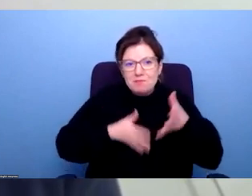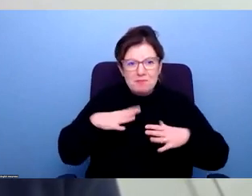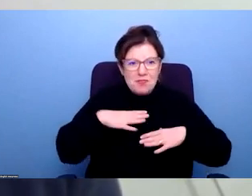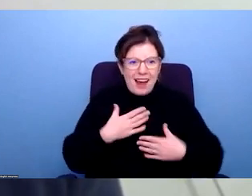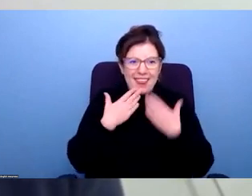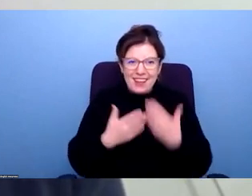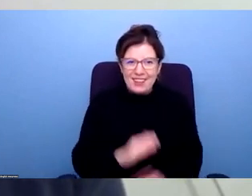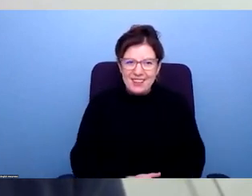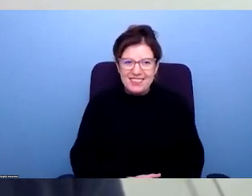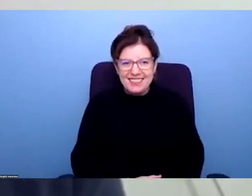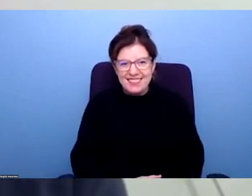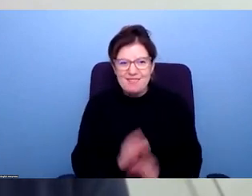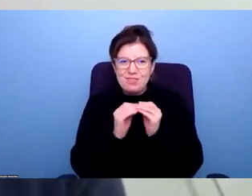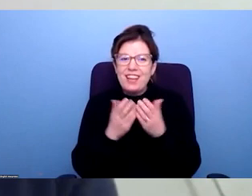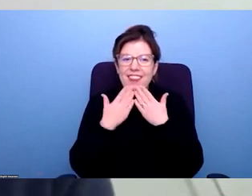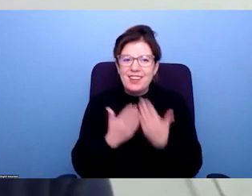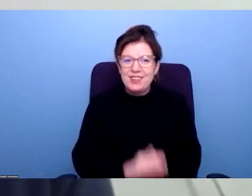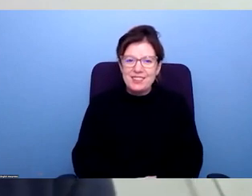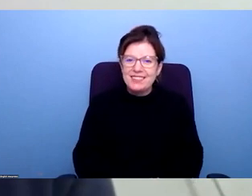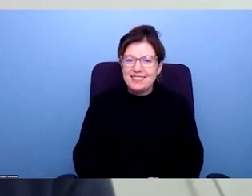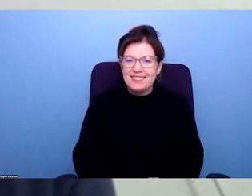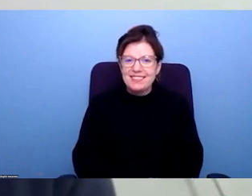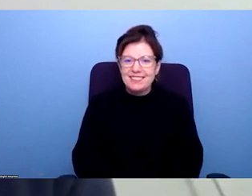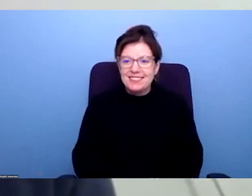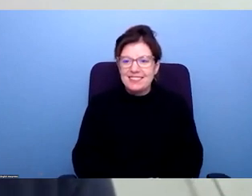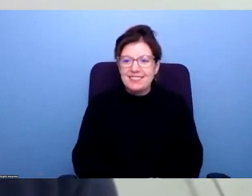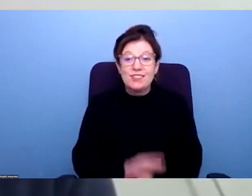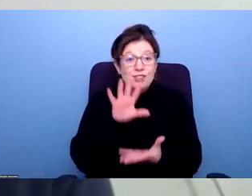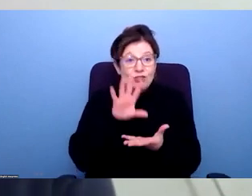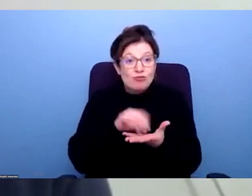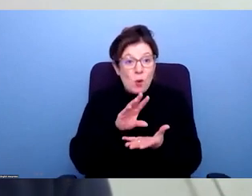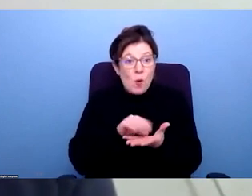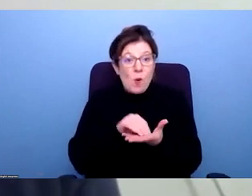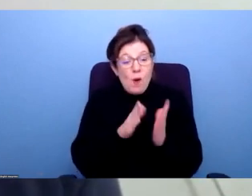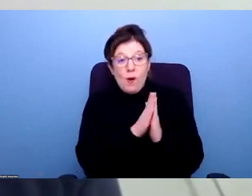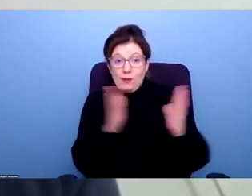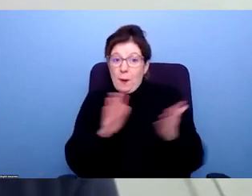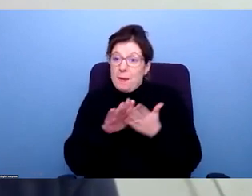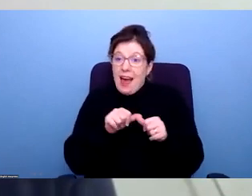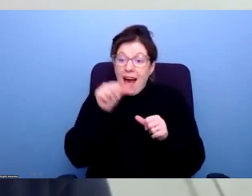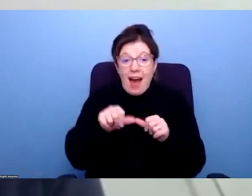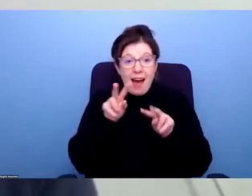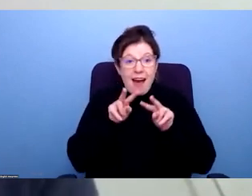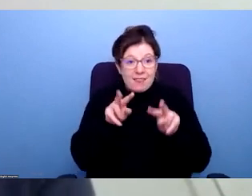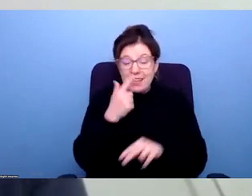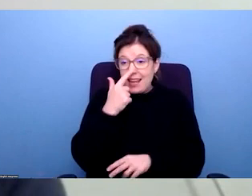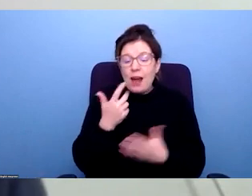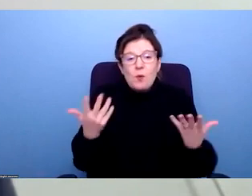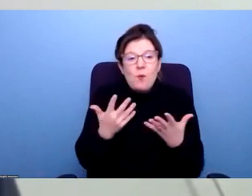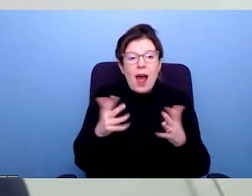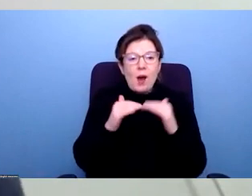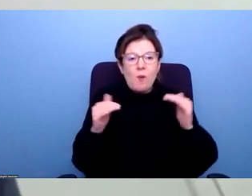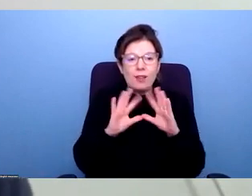for doing that really appreciate it. This is being recorded so you will be able to watch this again on the Equality Trust website,